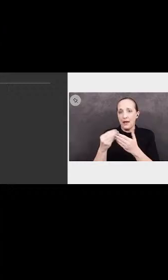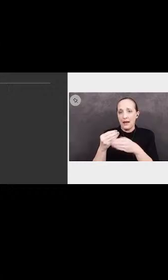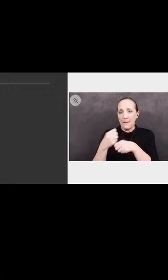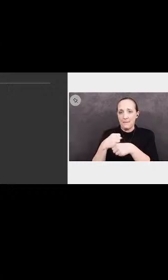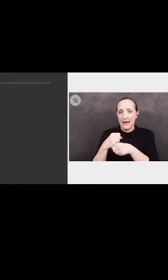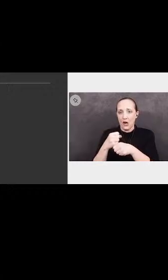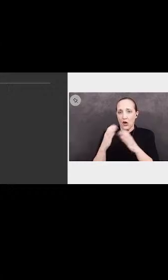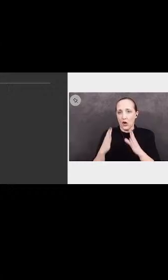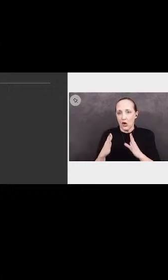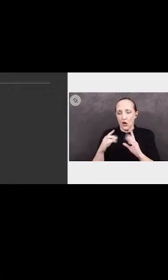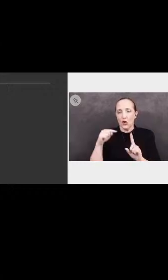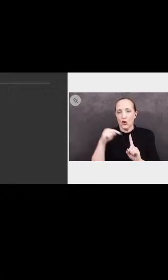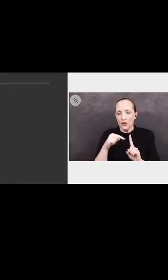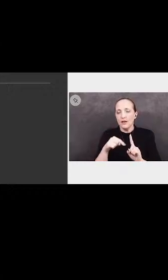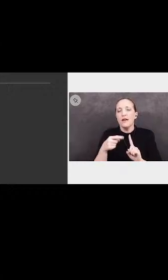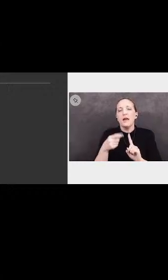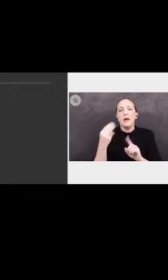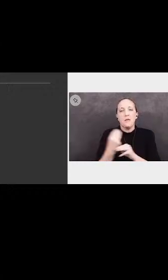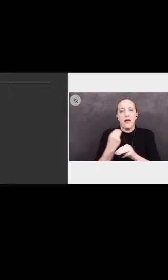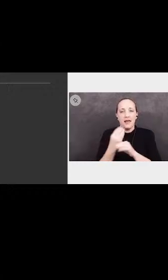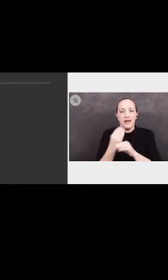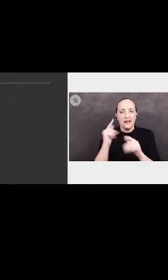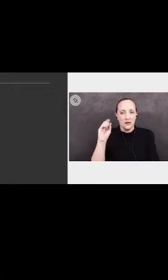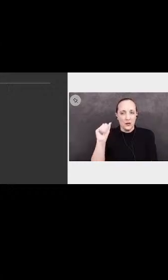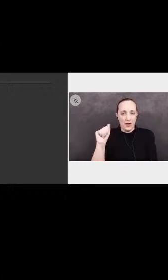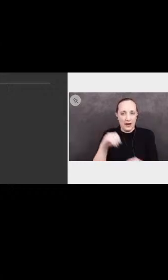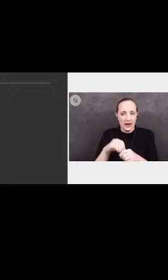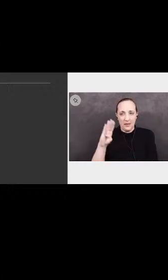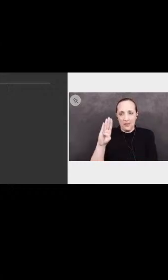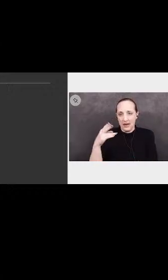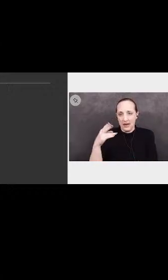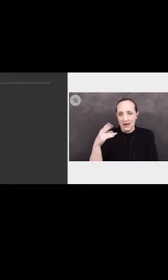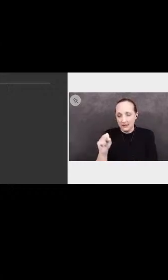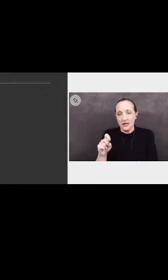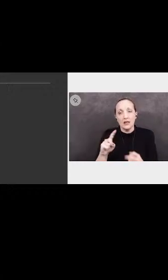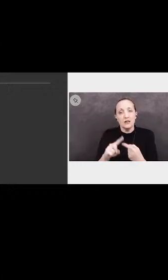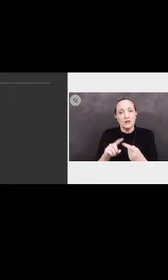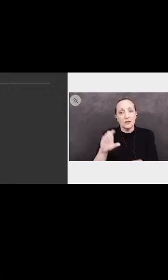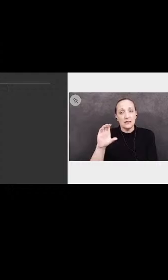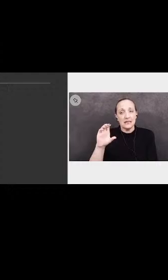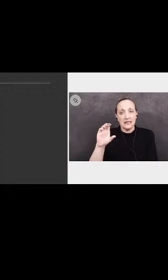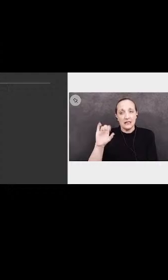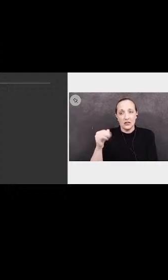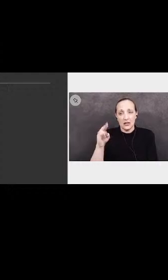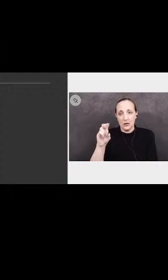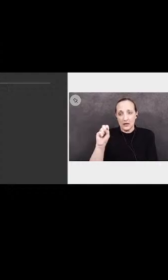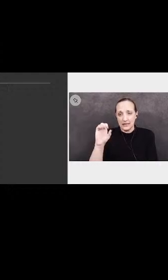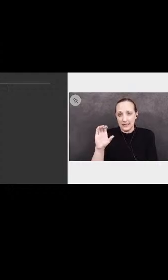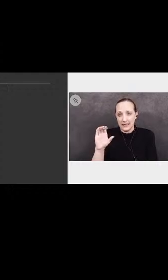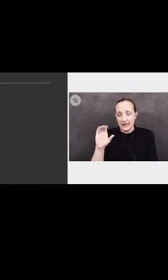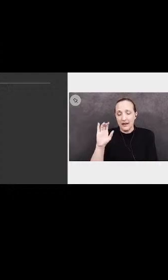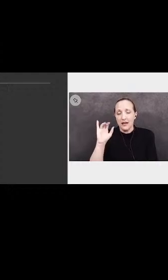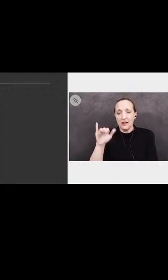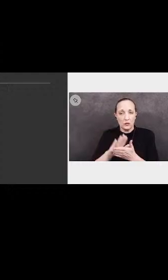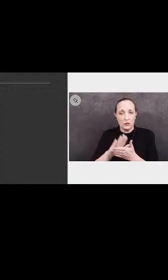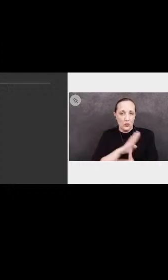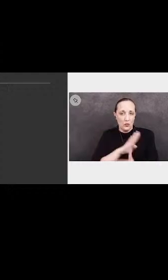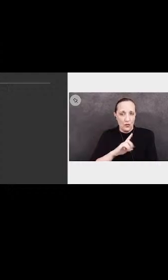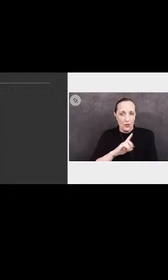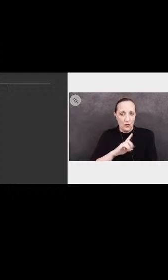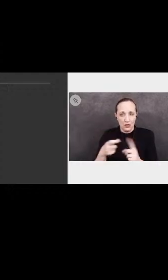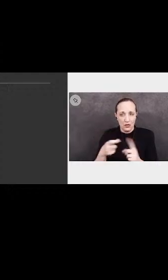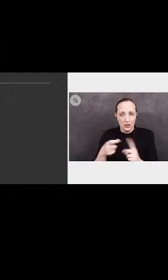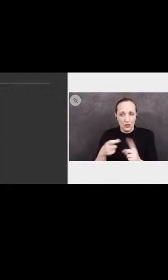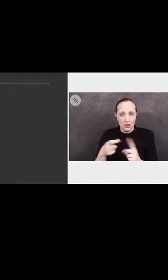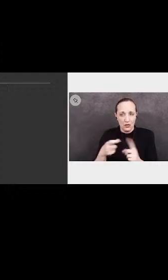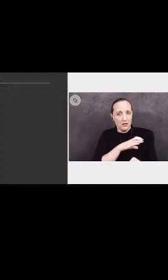MathTOA at Bloomington High School. To the CJUSD School Board, I would like to join my BHS colleagues, students,